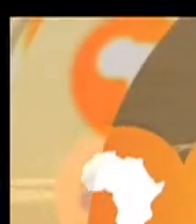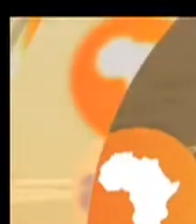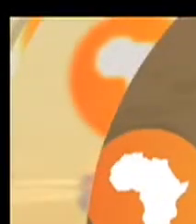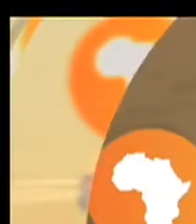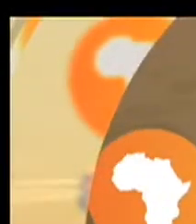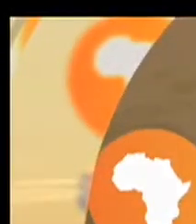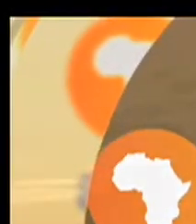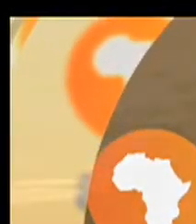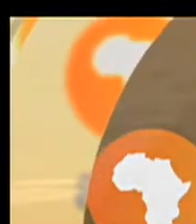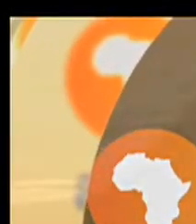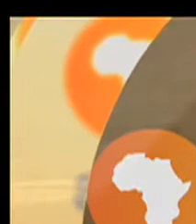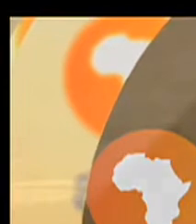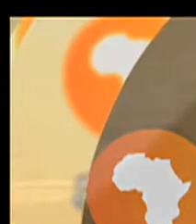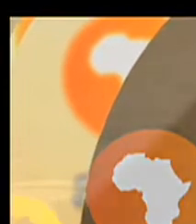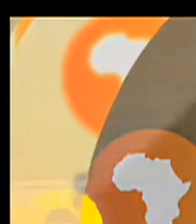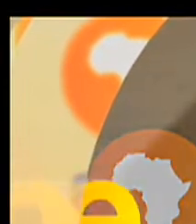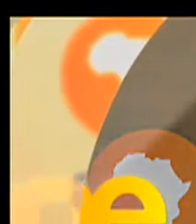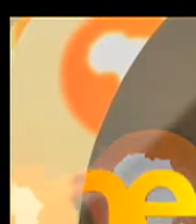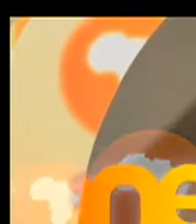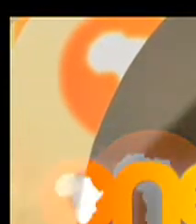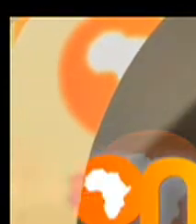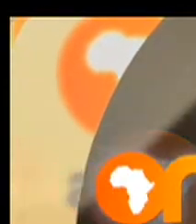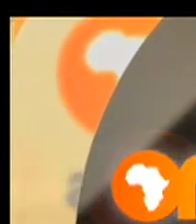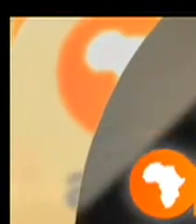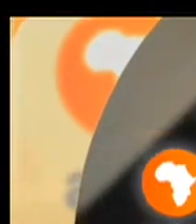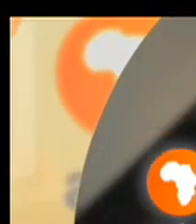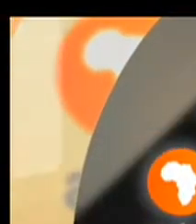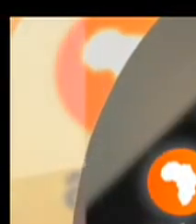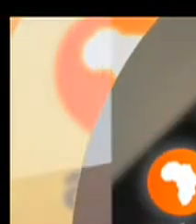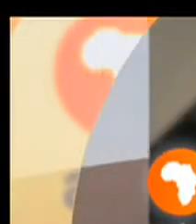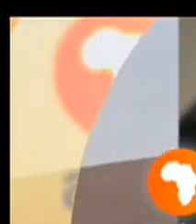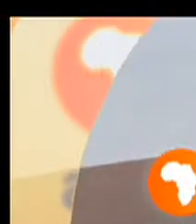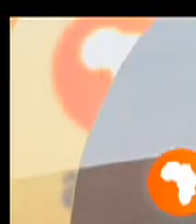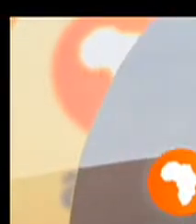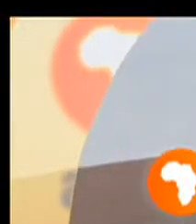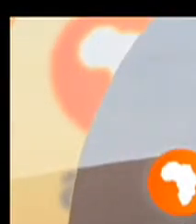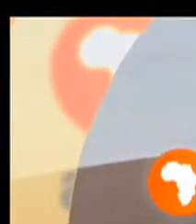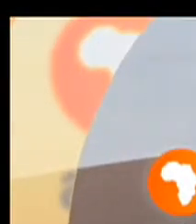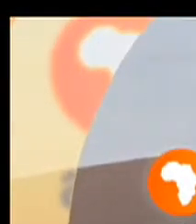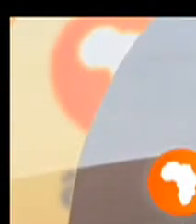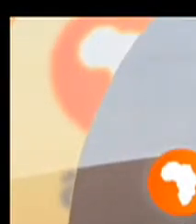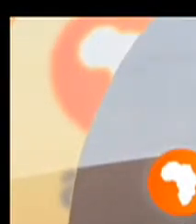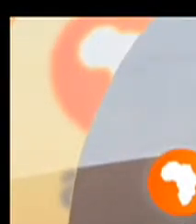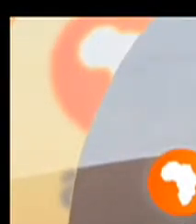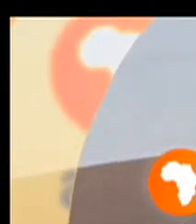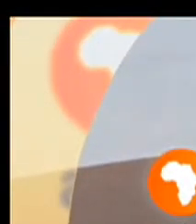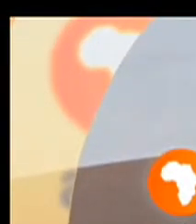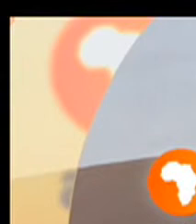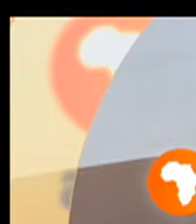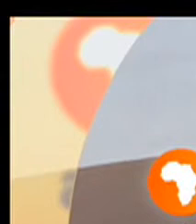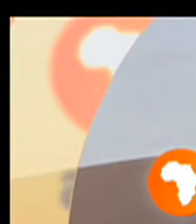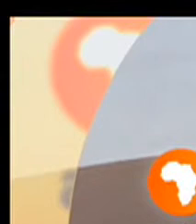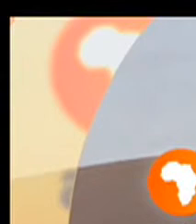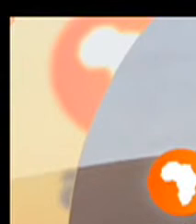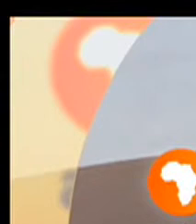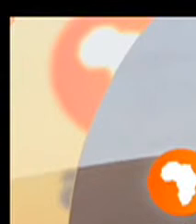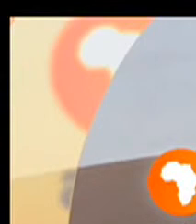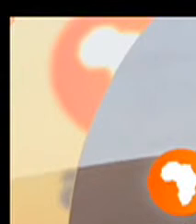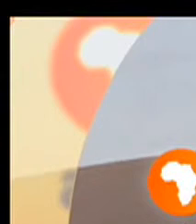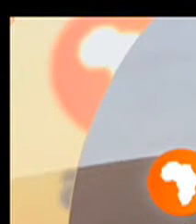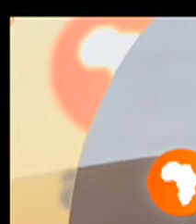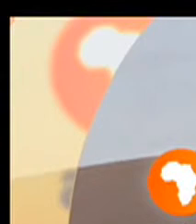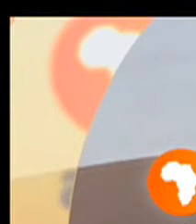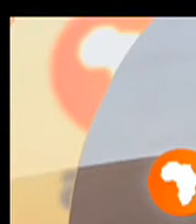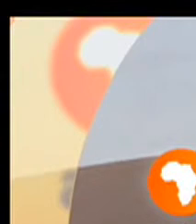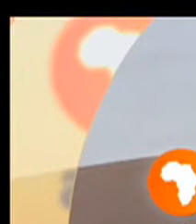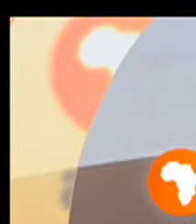me investing in marriage takes it takes a real hard work it's not just since i just wake up and feel like no because i married my best friend